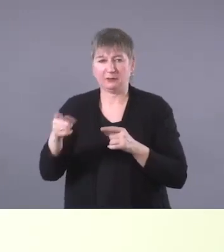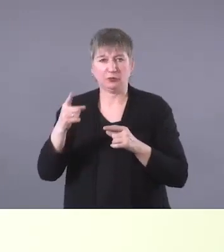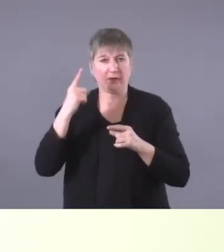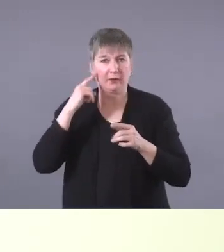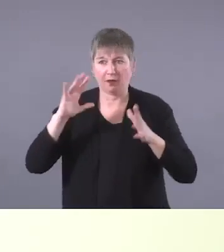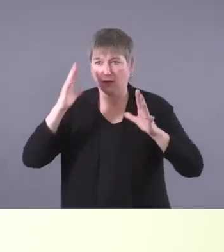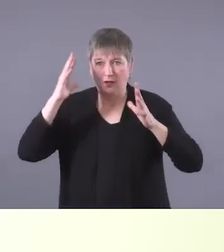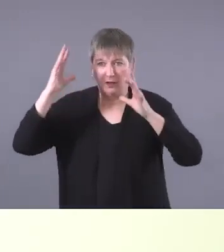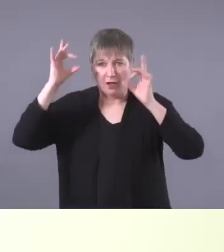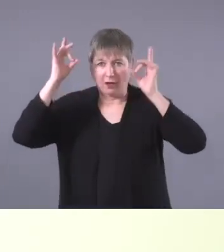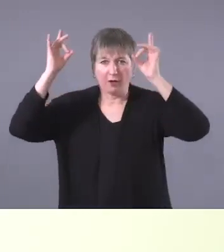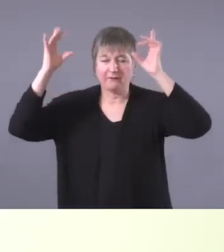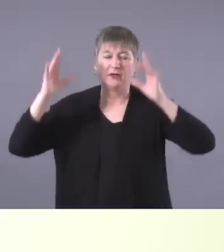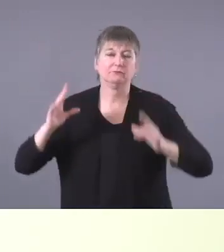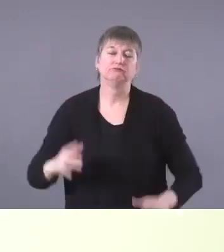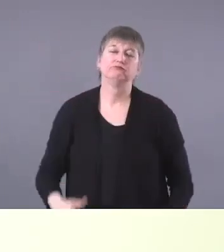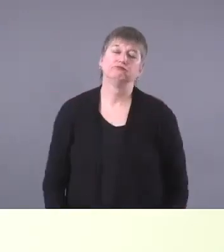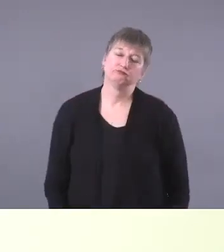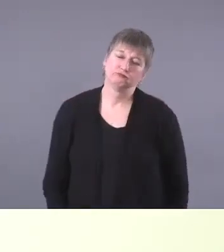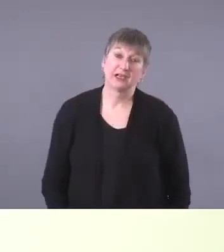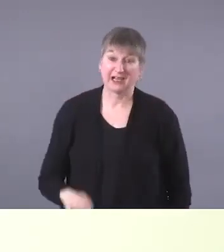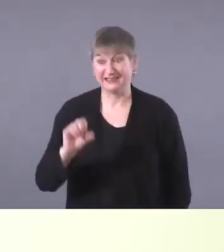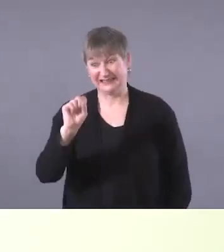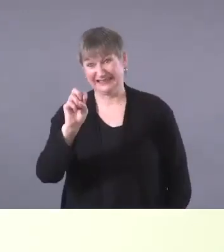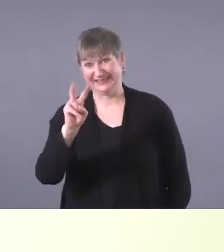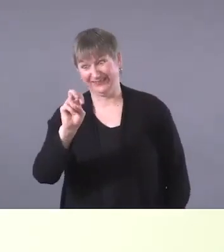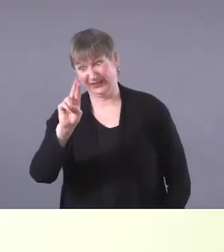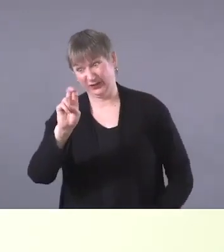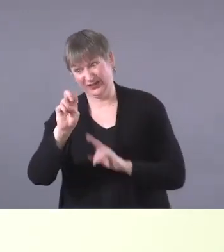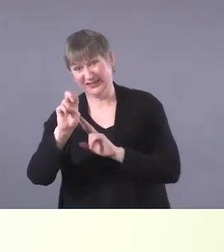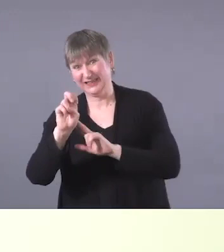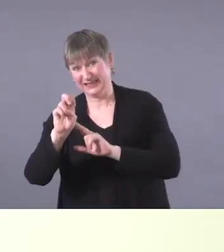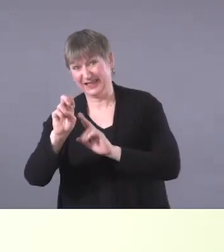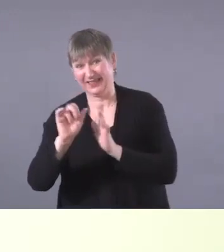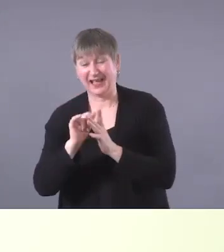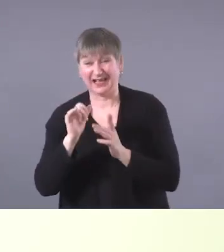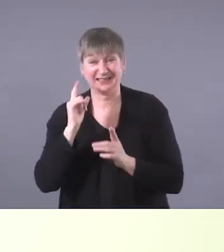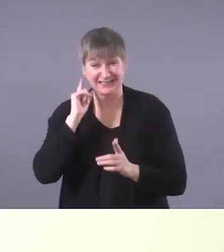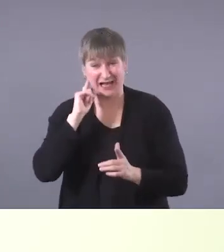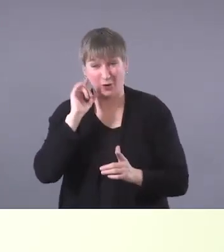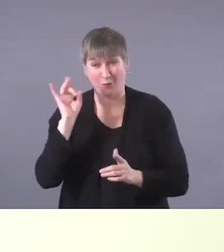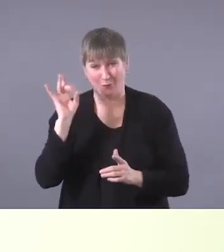horrible, which that word does sound horrible. Um,